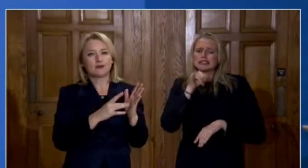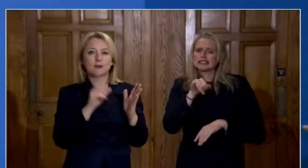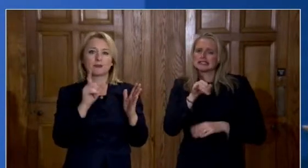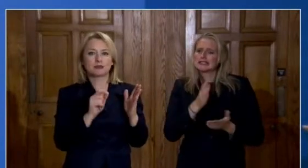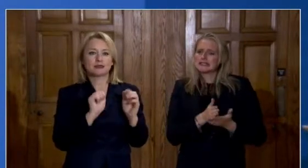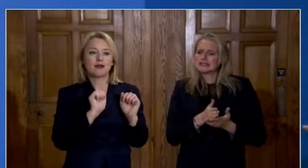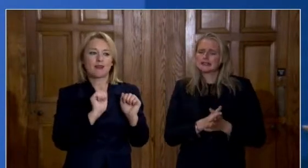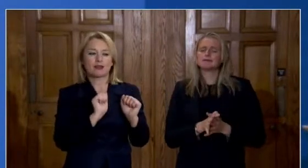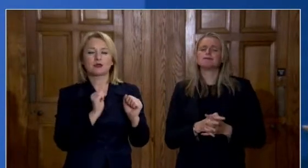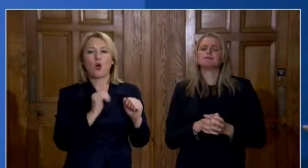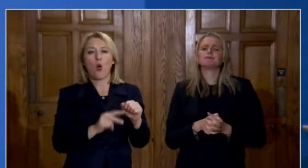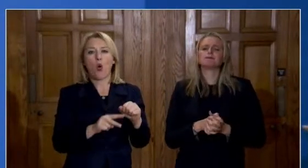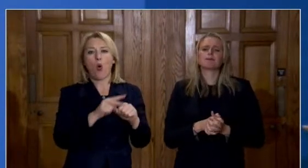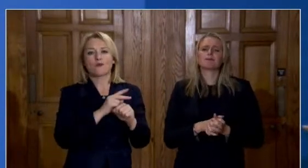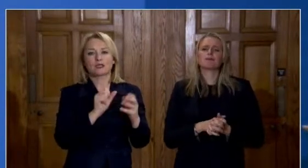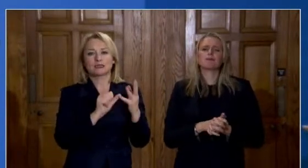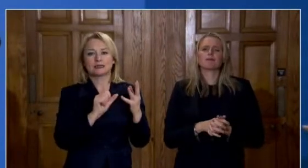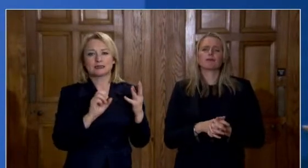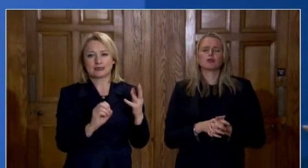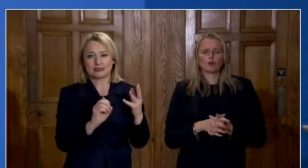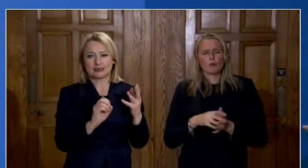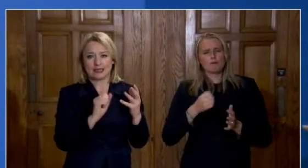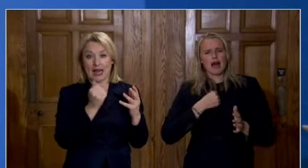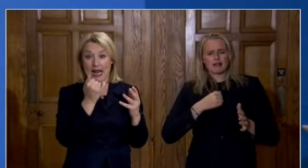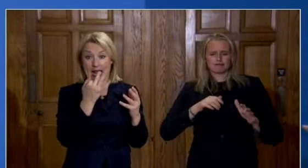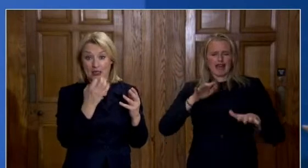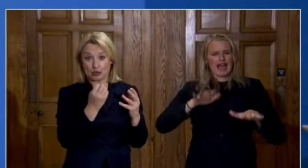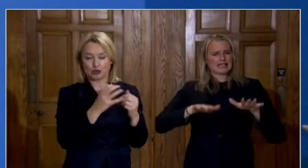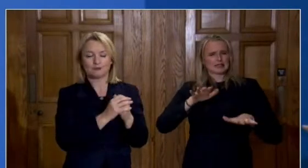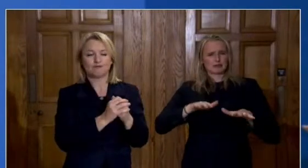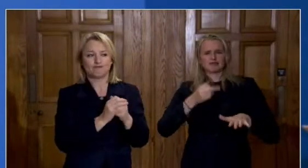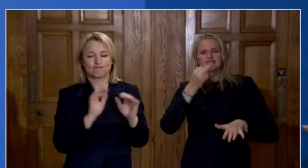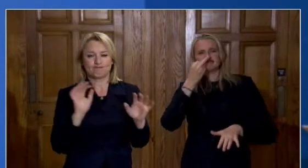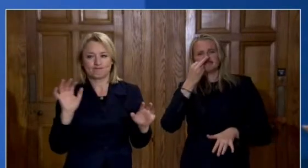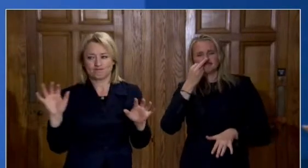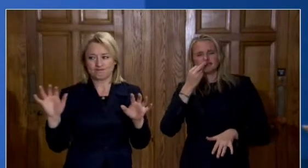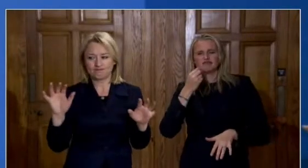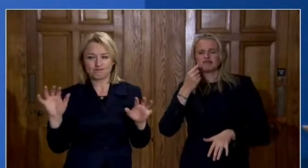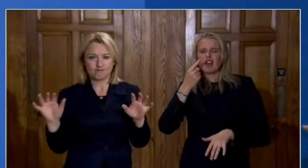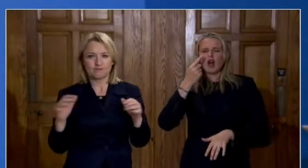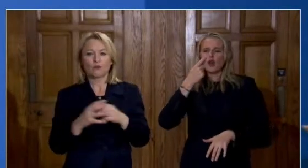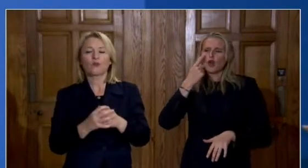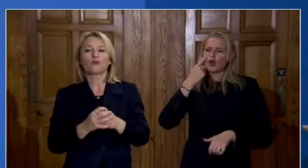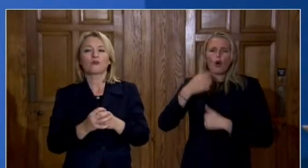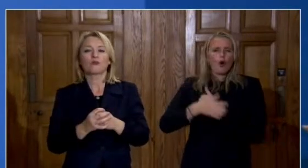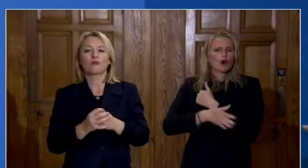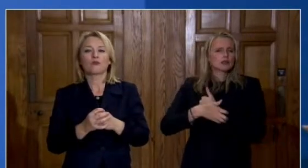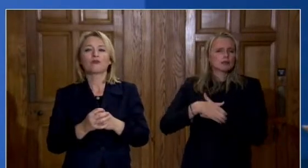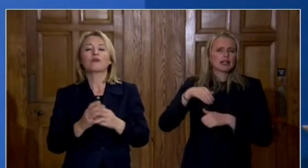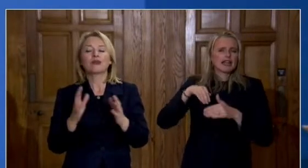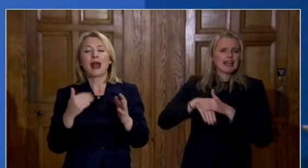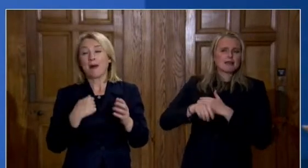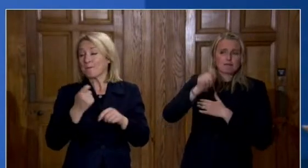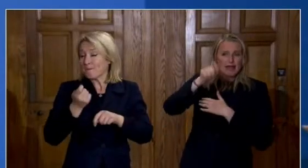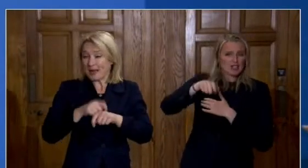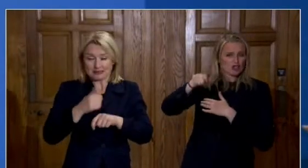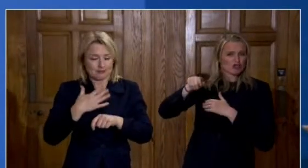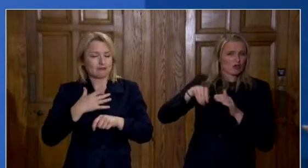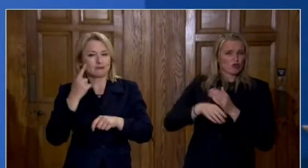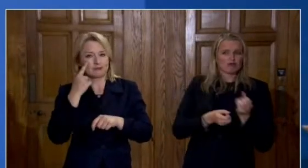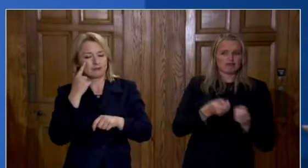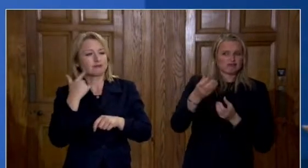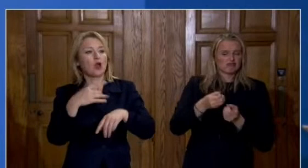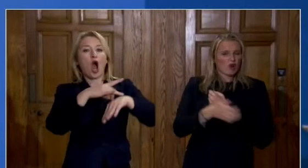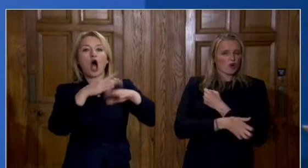i think my best estimate is that if you look at the number of hospital in patients we have now which is